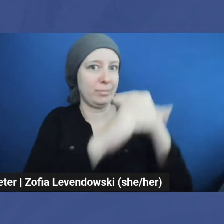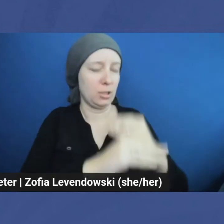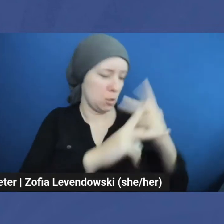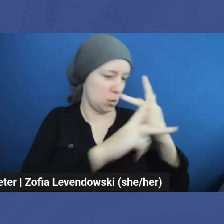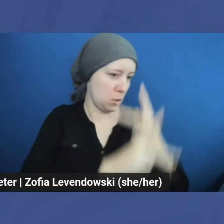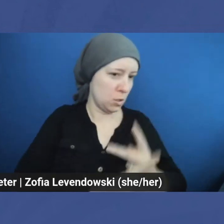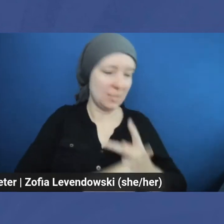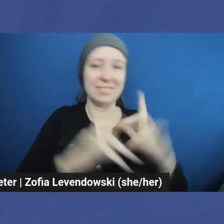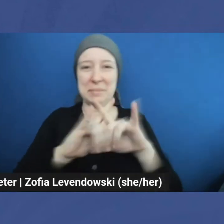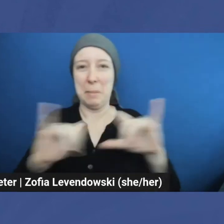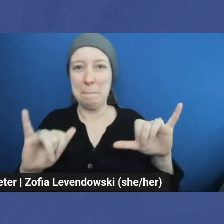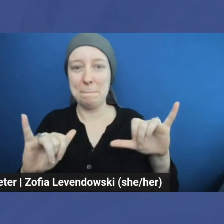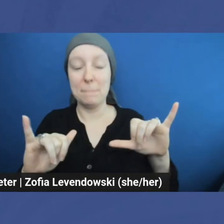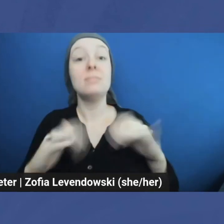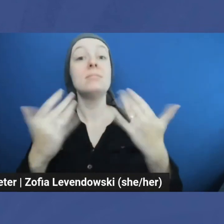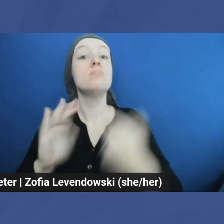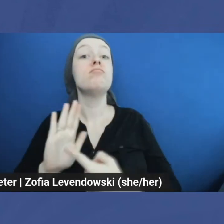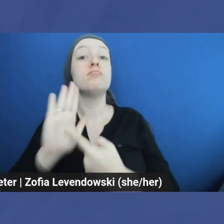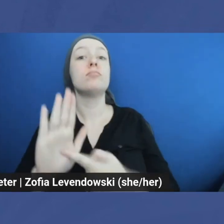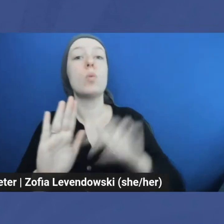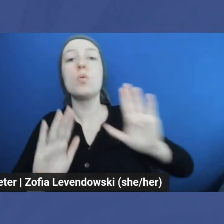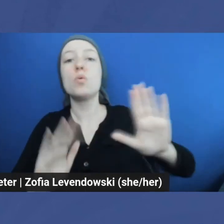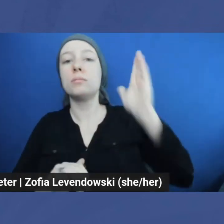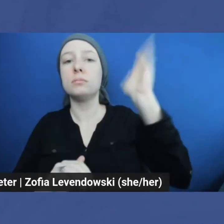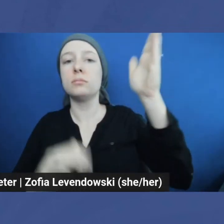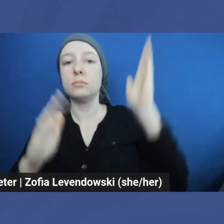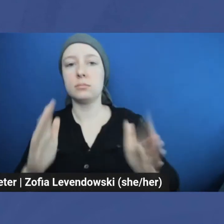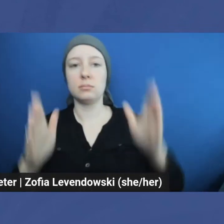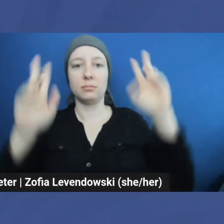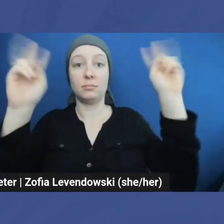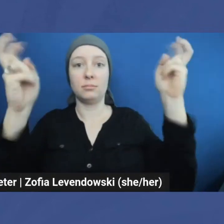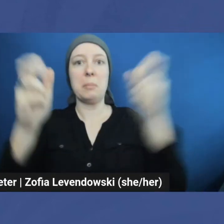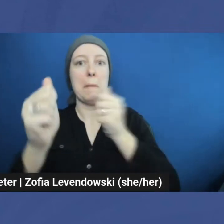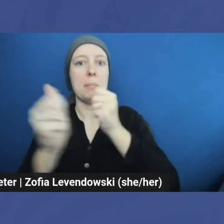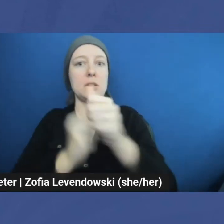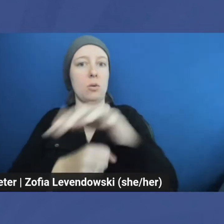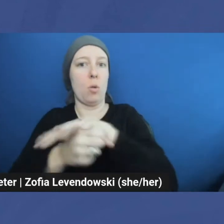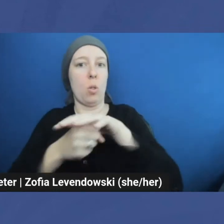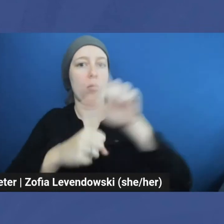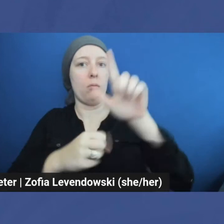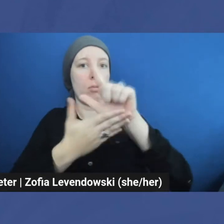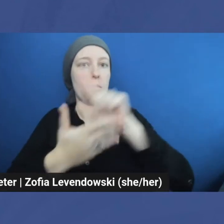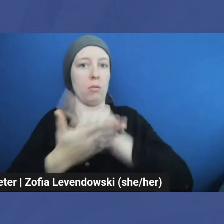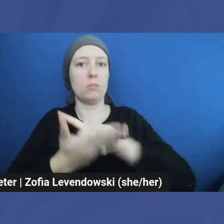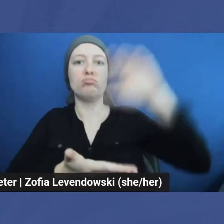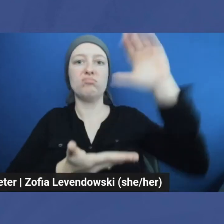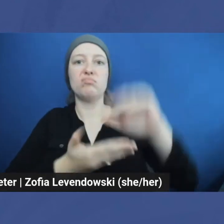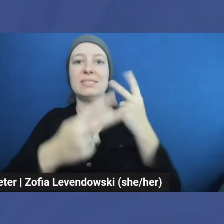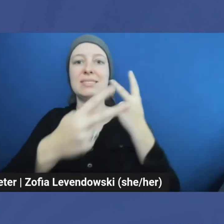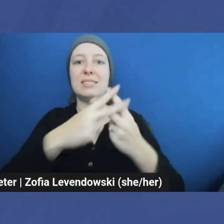Now introducing her presentation, Passing a Local Law to Reduce Jail Time and Fines.